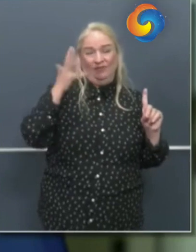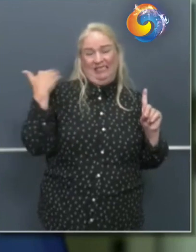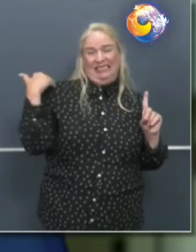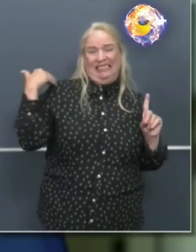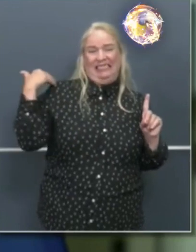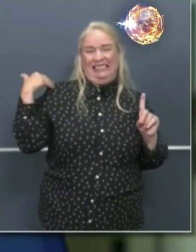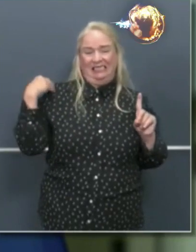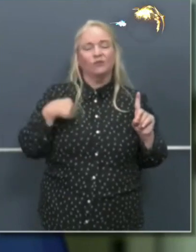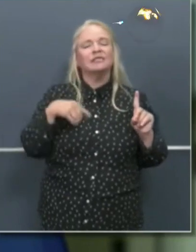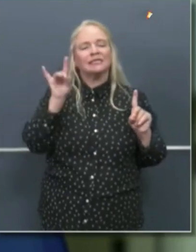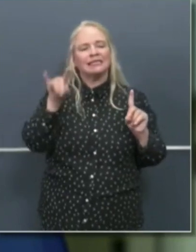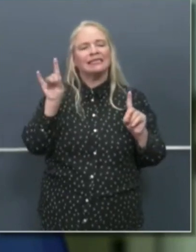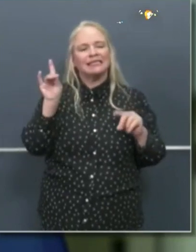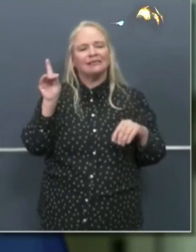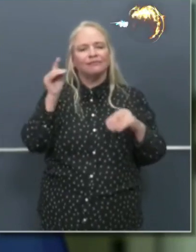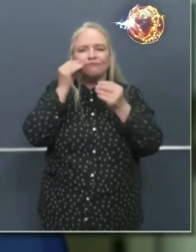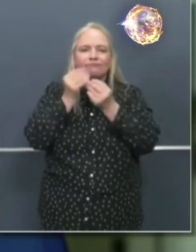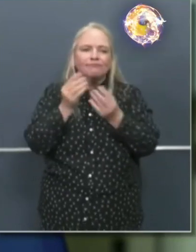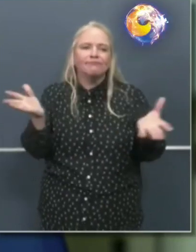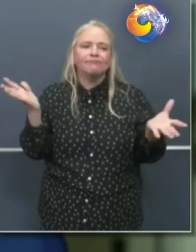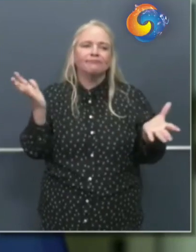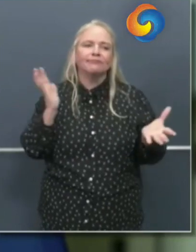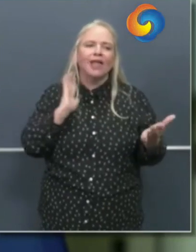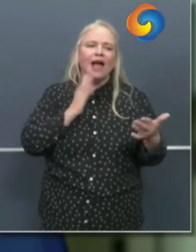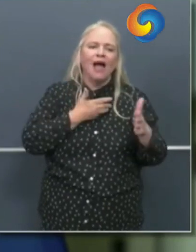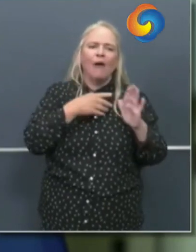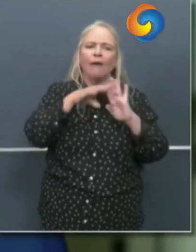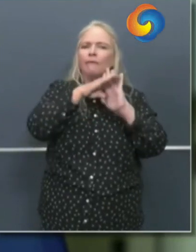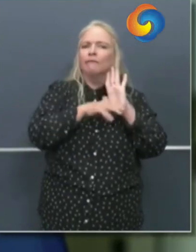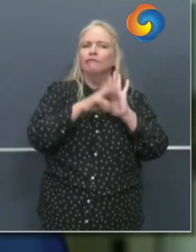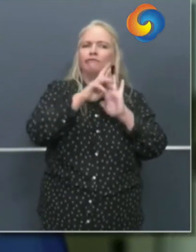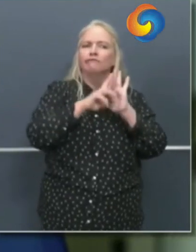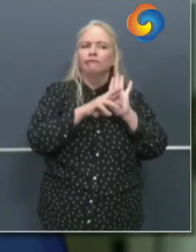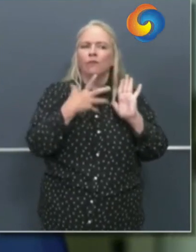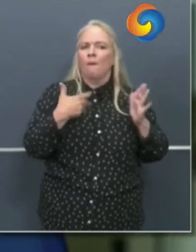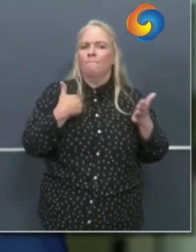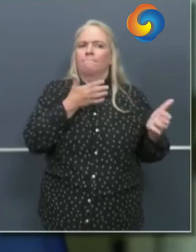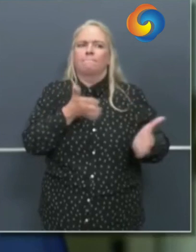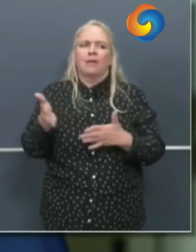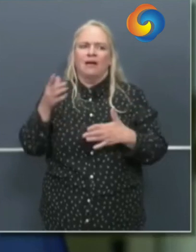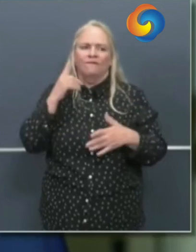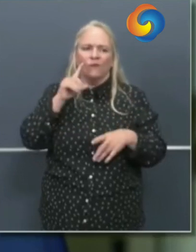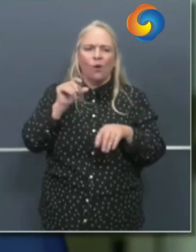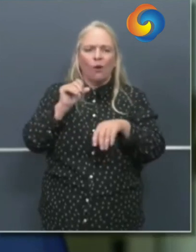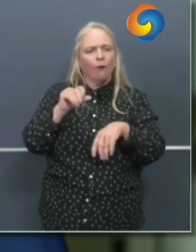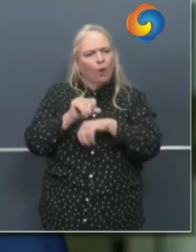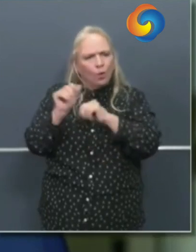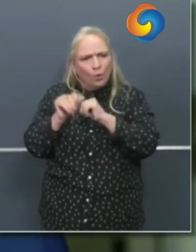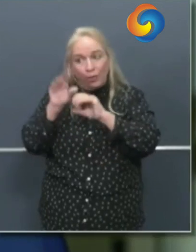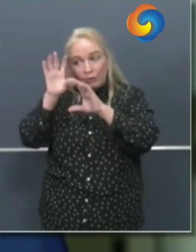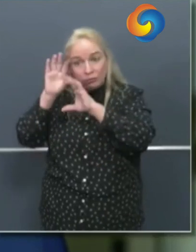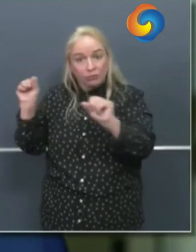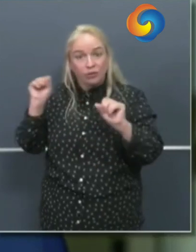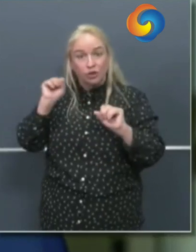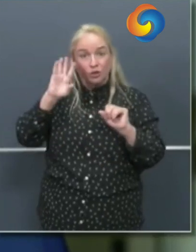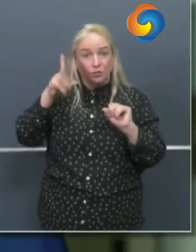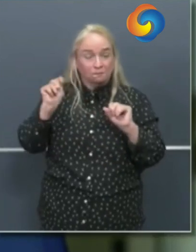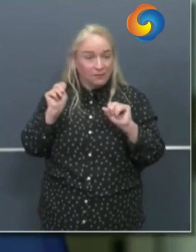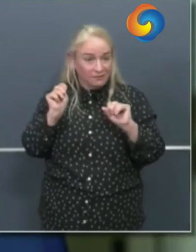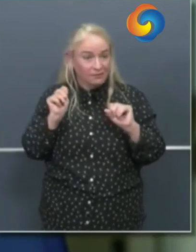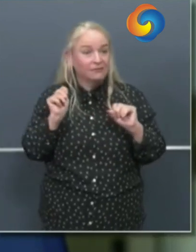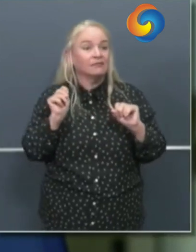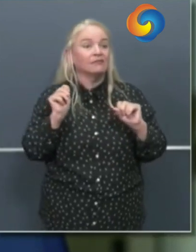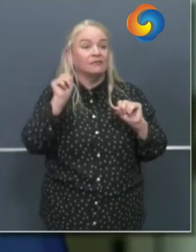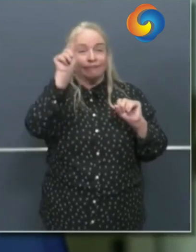uh strategies we've been modifying that and working with our partners superintendent of public education uh many others uh